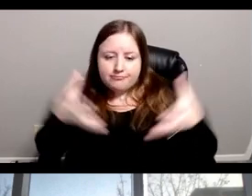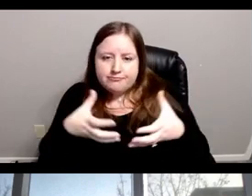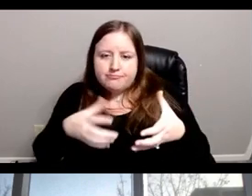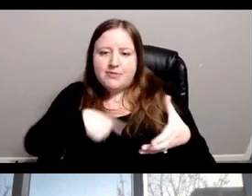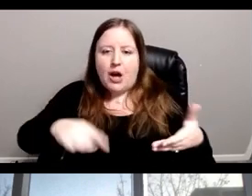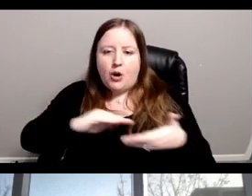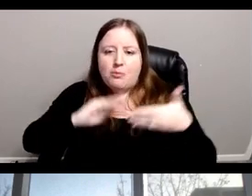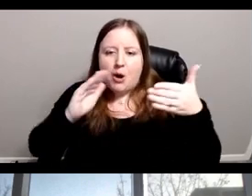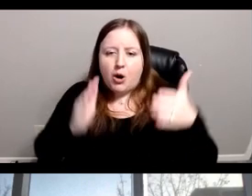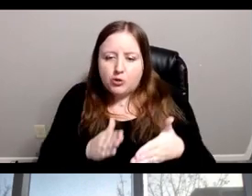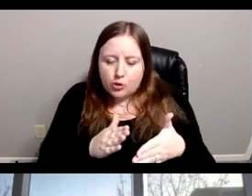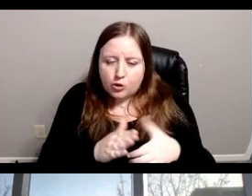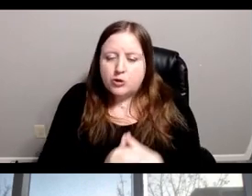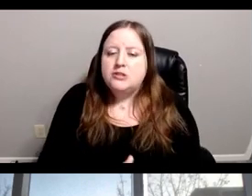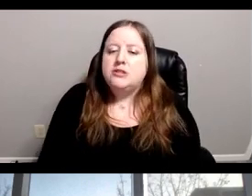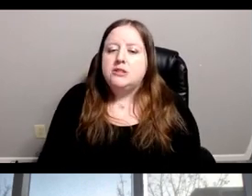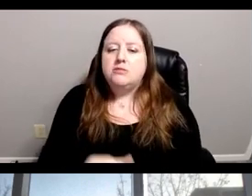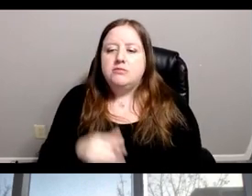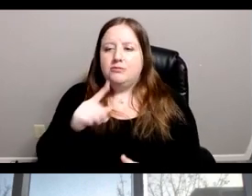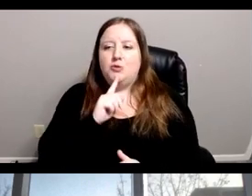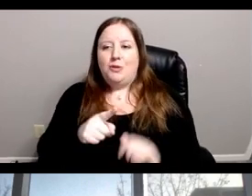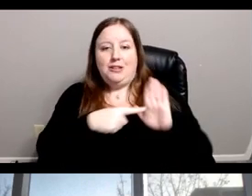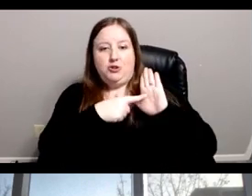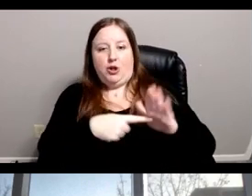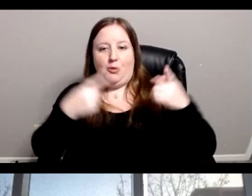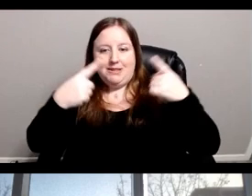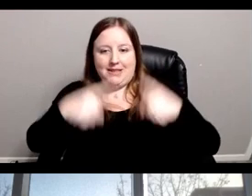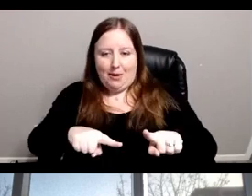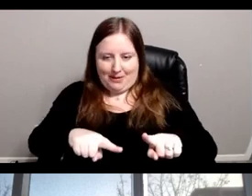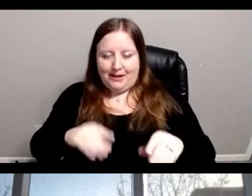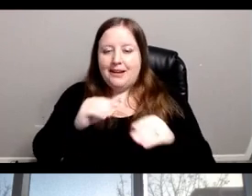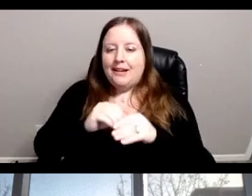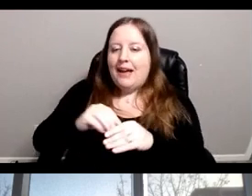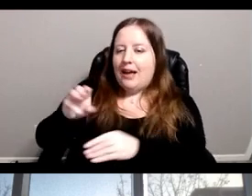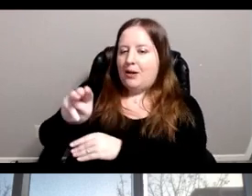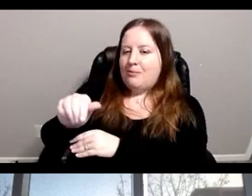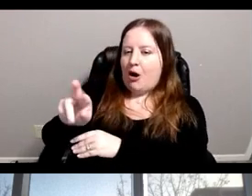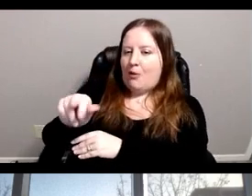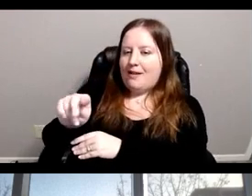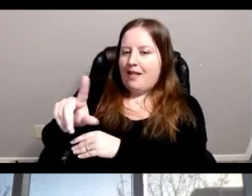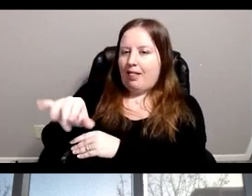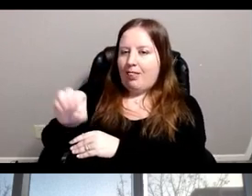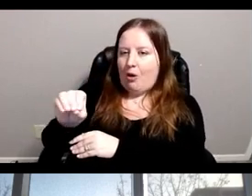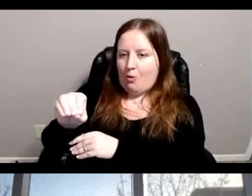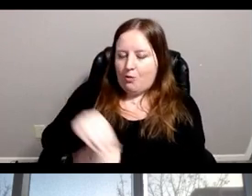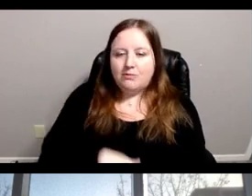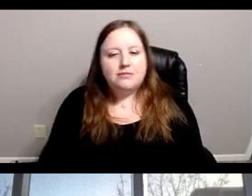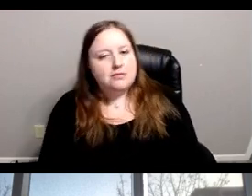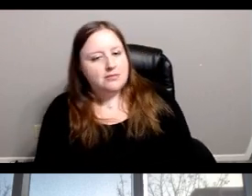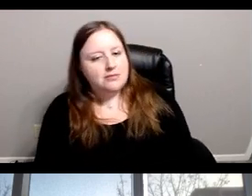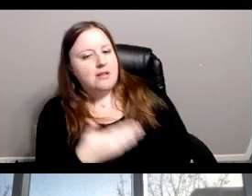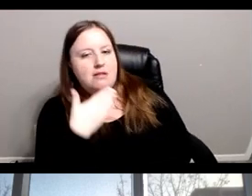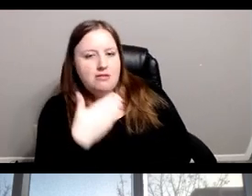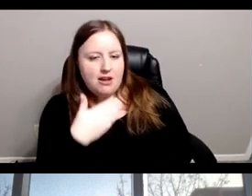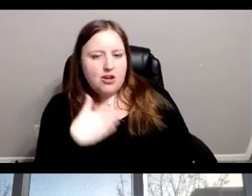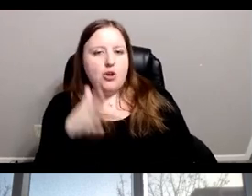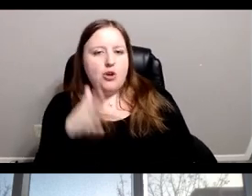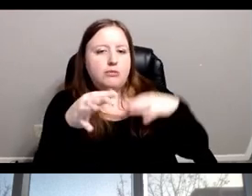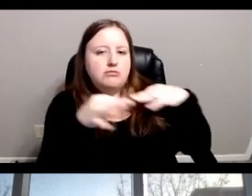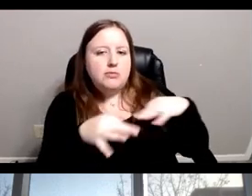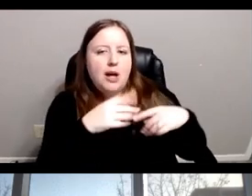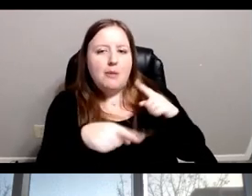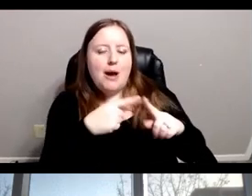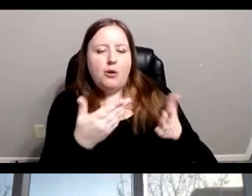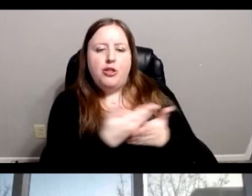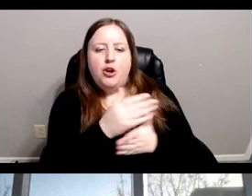tifosi base what was happening today in Maranello. Nice. So, Sylvia, let's talk more about the new fan app.